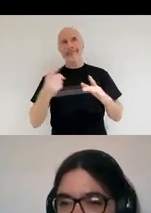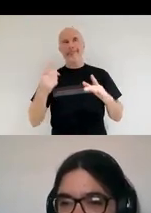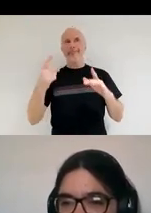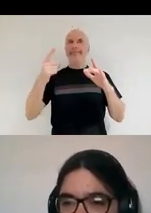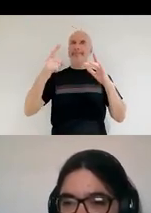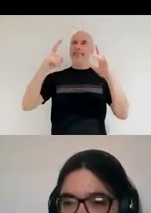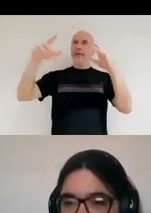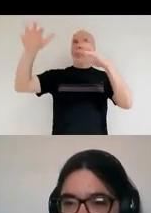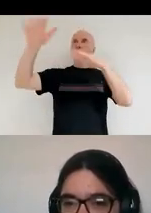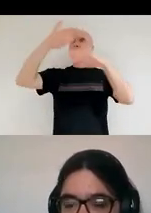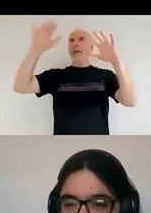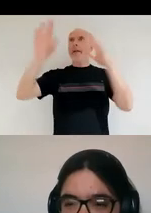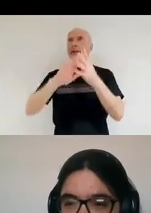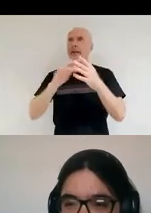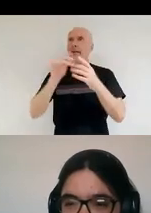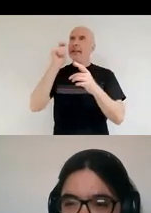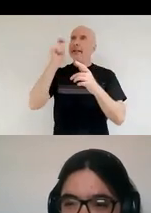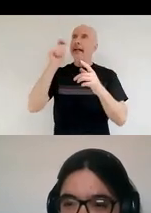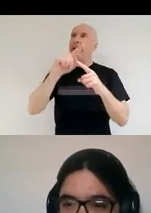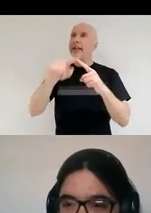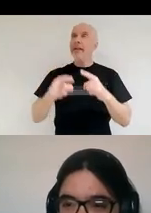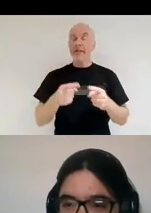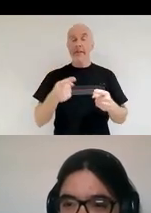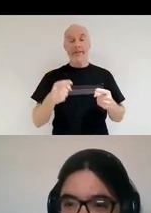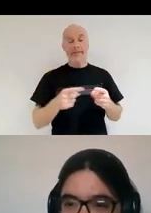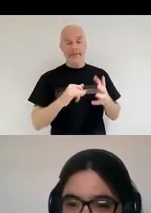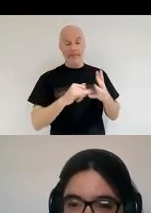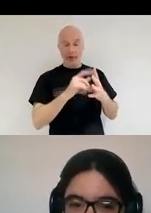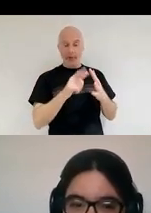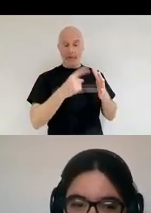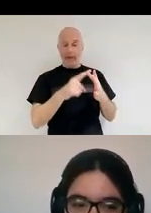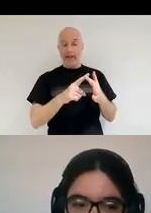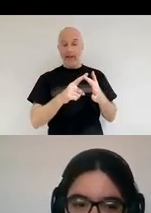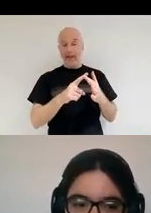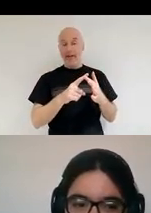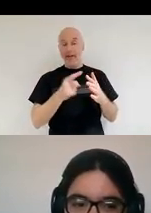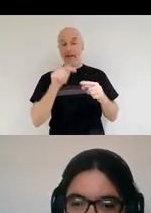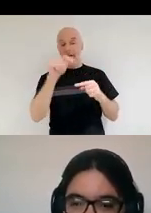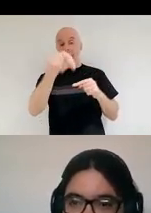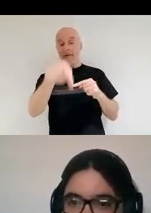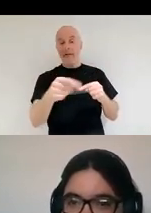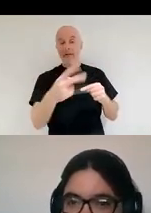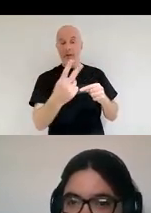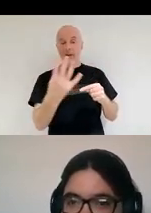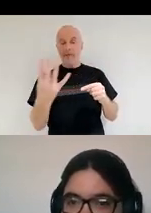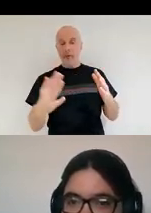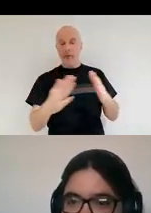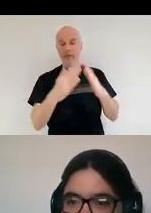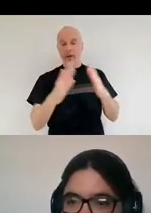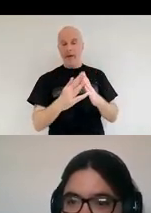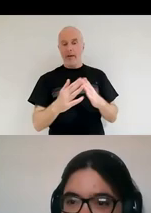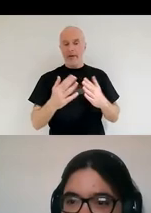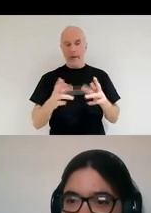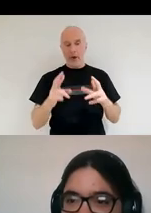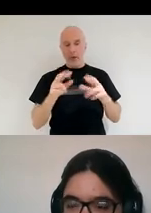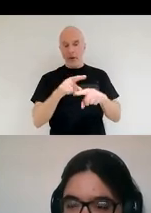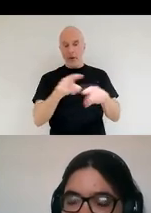Space Academy. That's on the 24th of March. So thank you everybody for this evening. I hope you've enjoyed yourselves. I look forward to seeing you all again